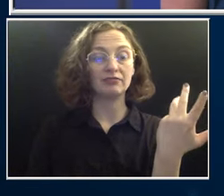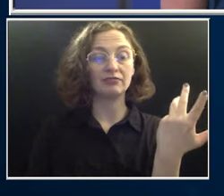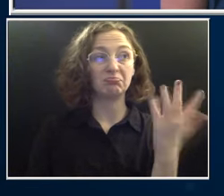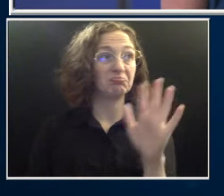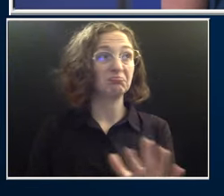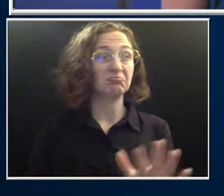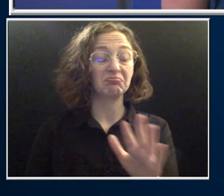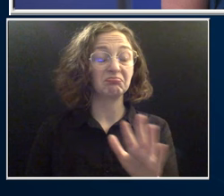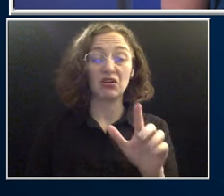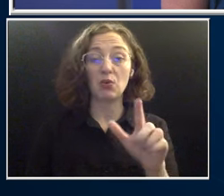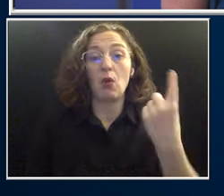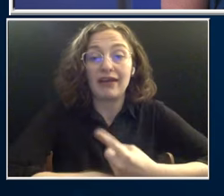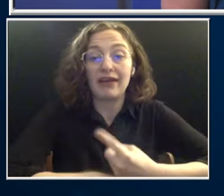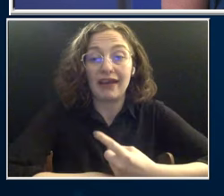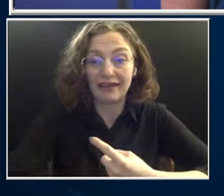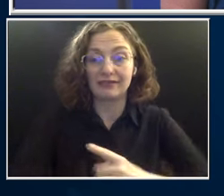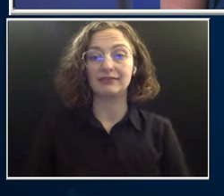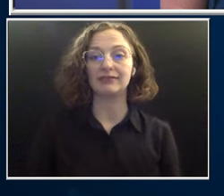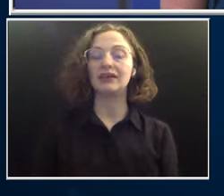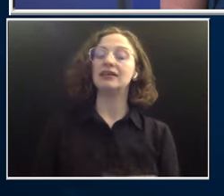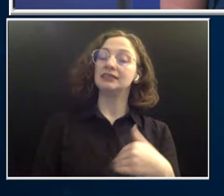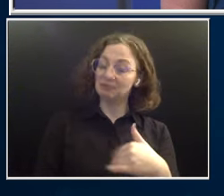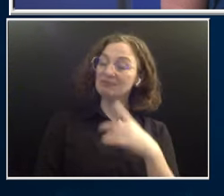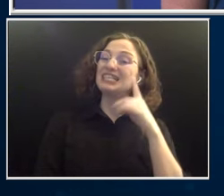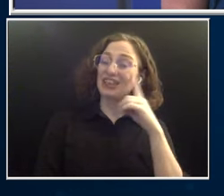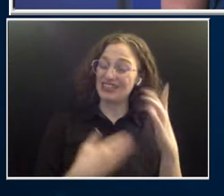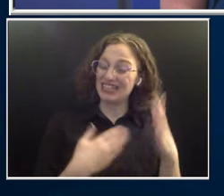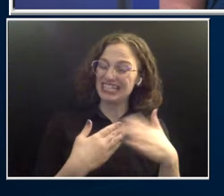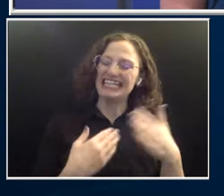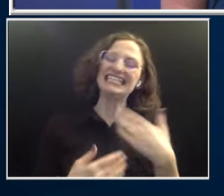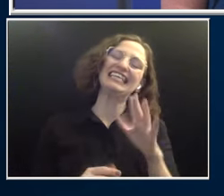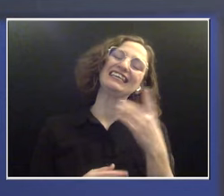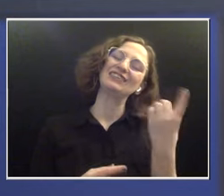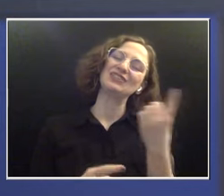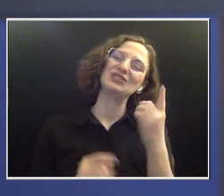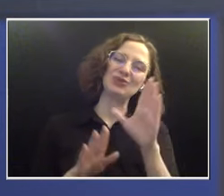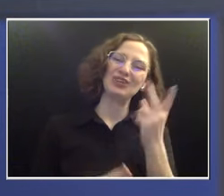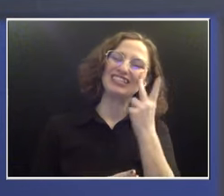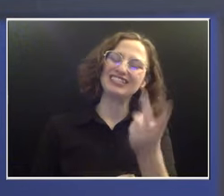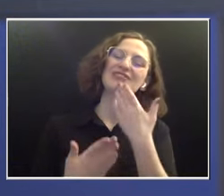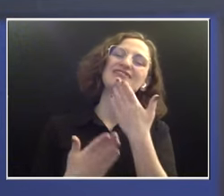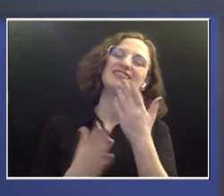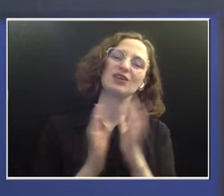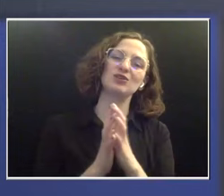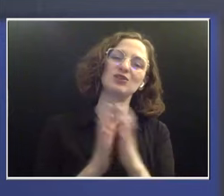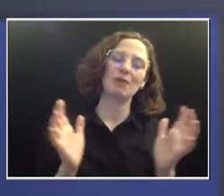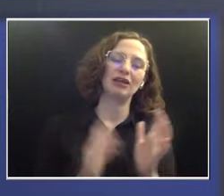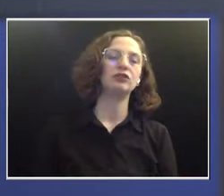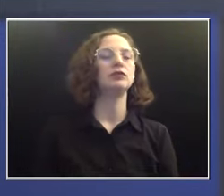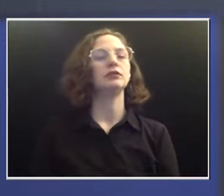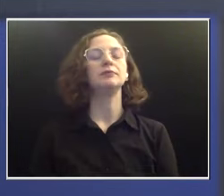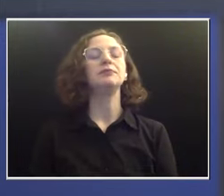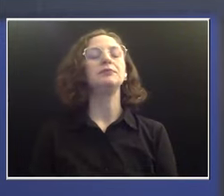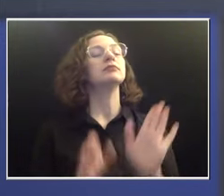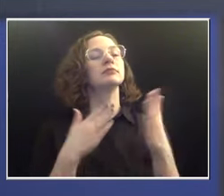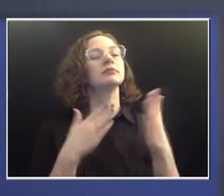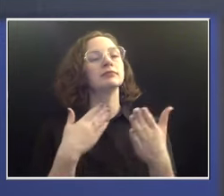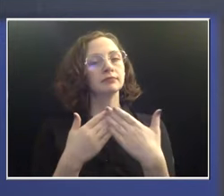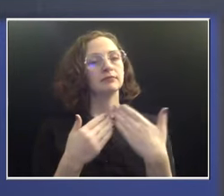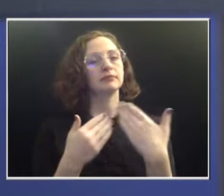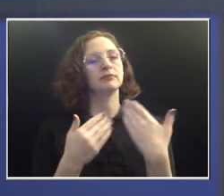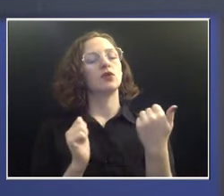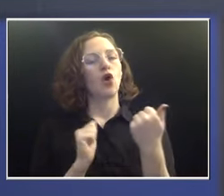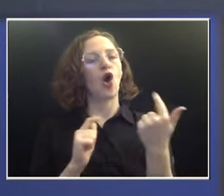Chelsea, always good to see you. Thank you so much. Thanks for having me. Well, almost all cases of cervical cancer are caused by the human